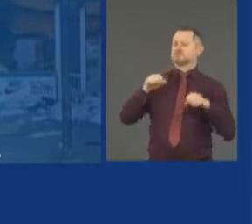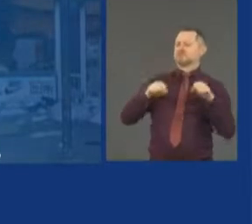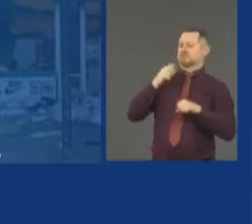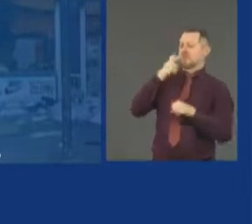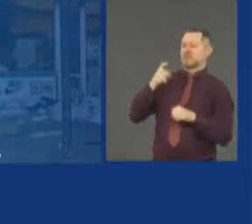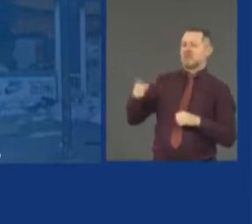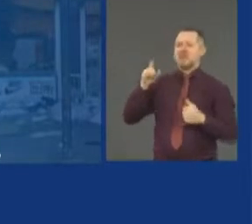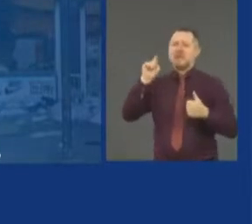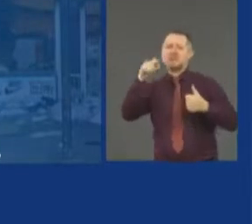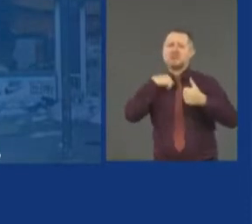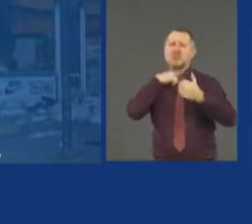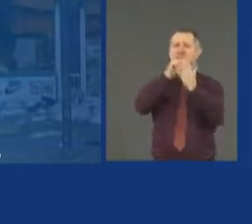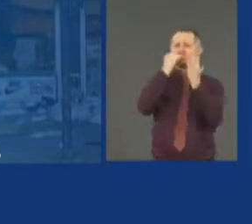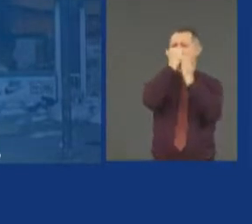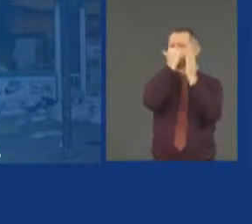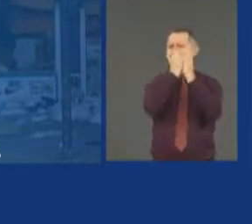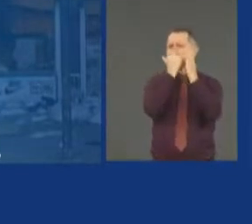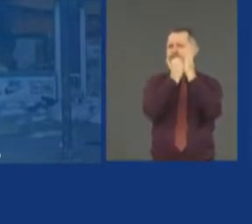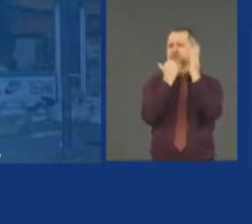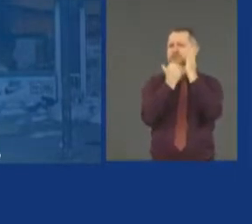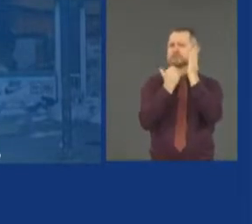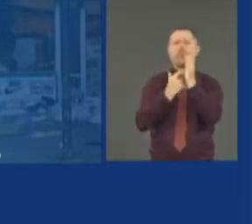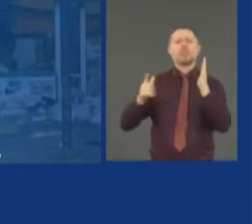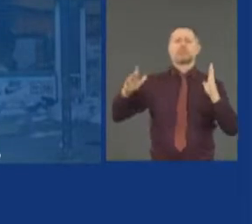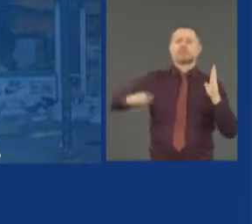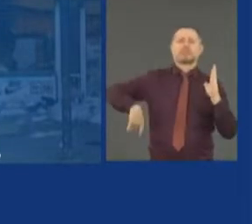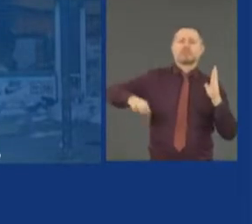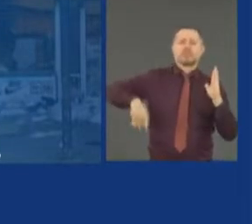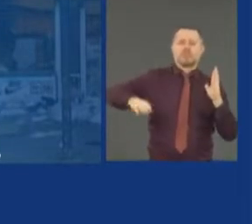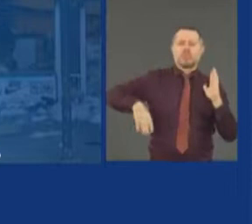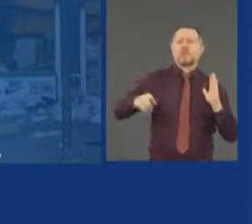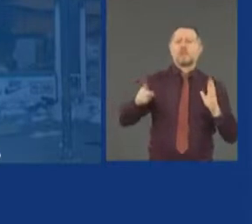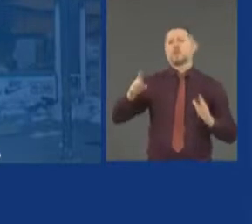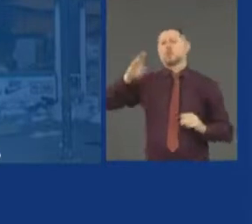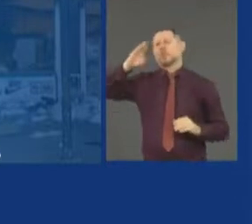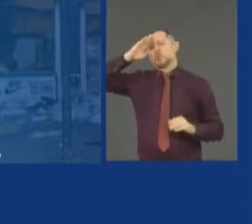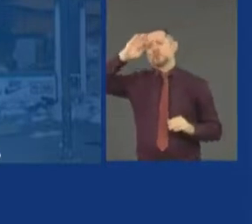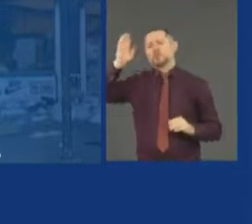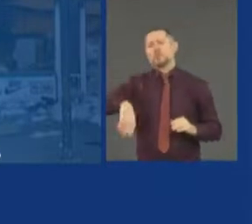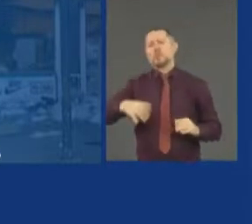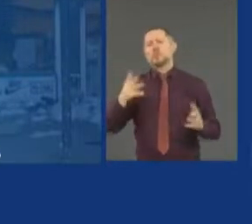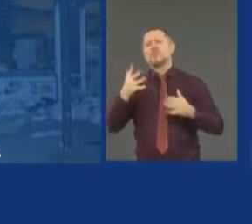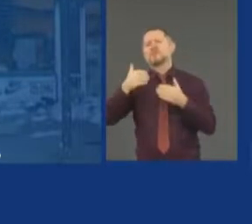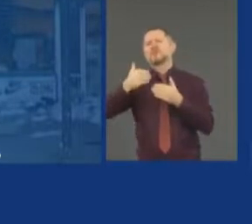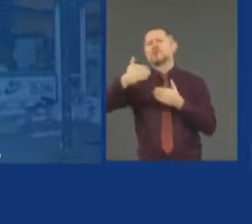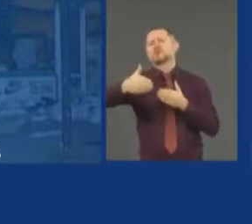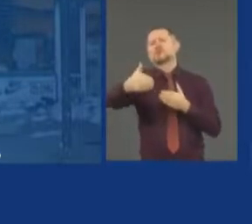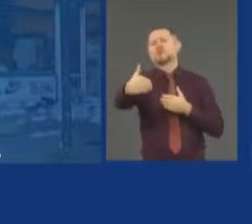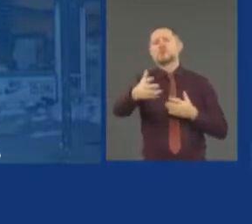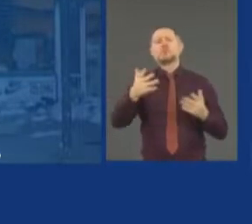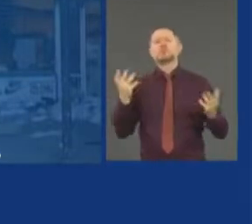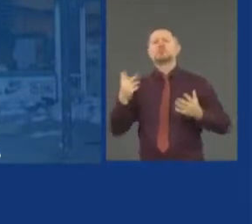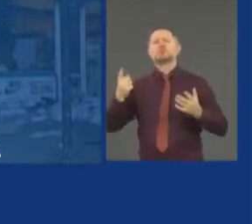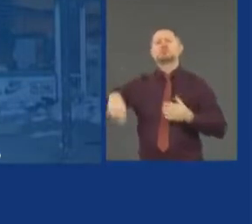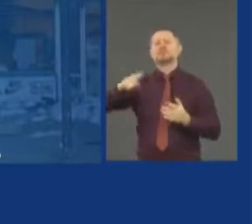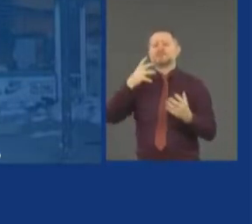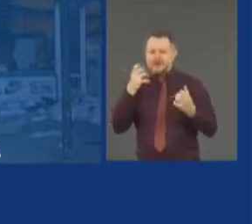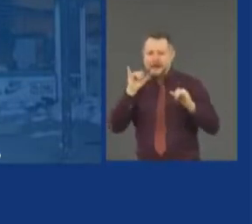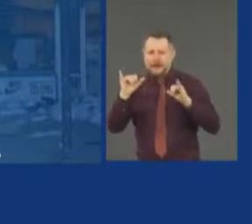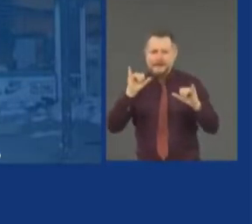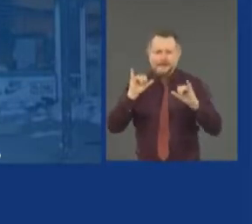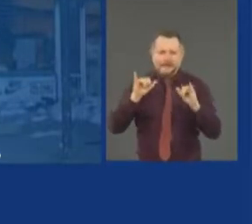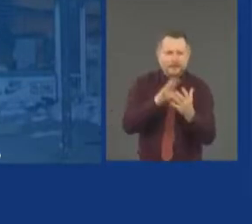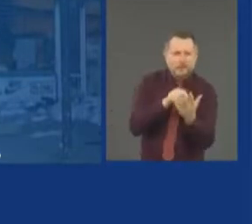But you know the agenda forward. You know what we should learn from Mr. Floyd's